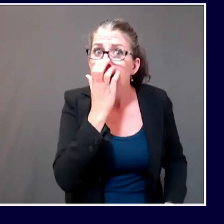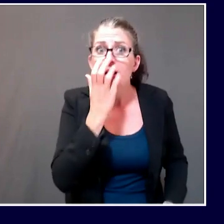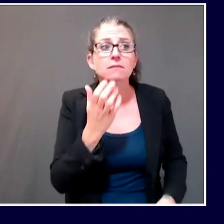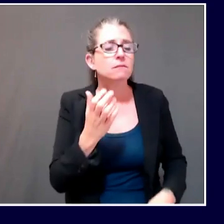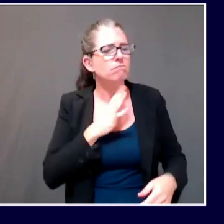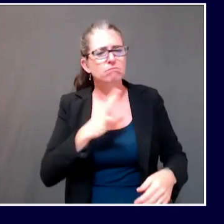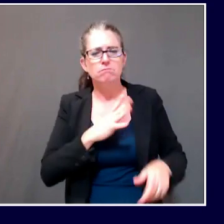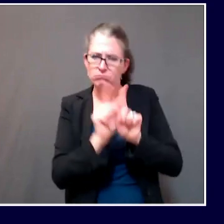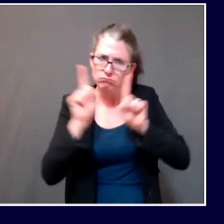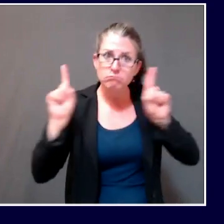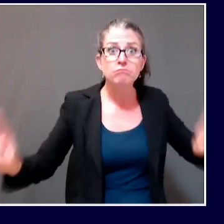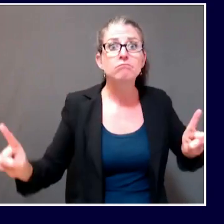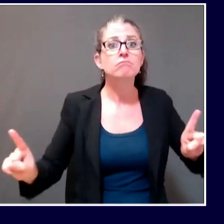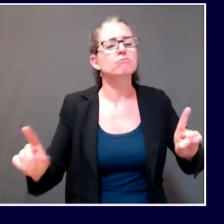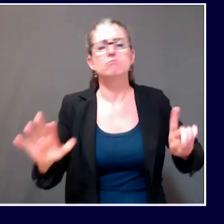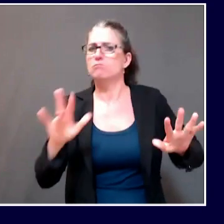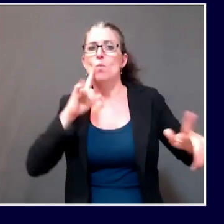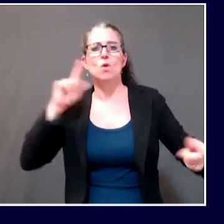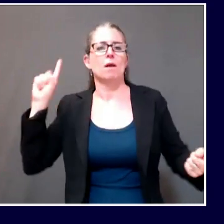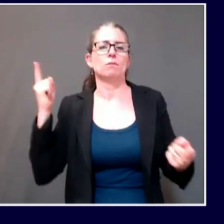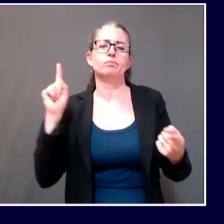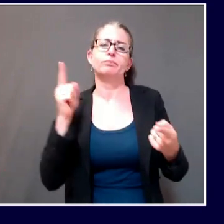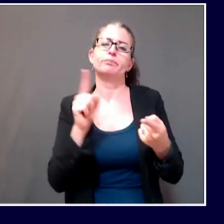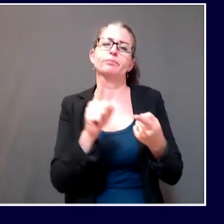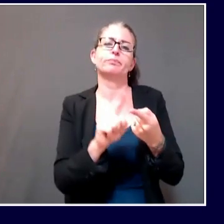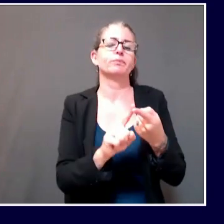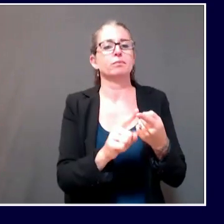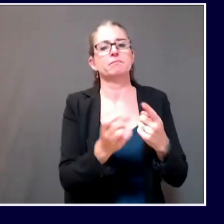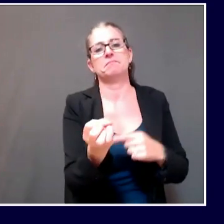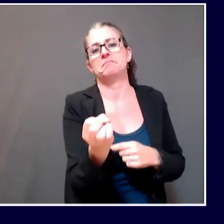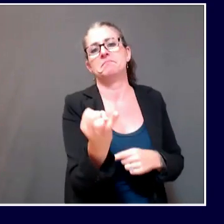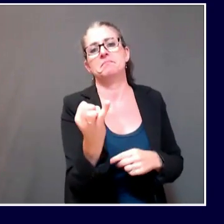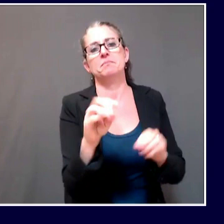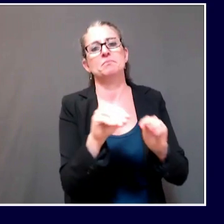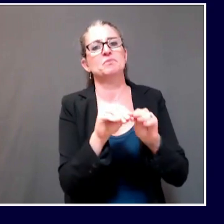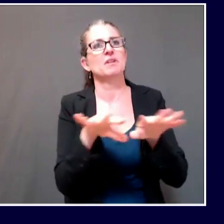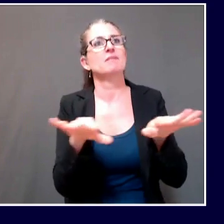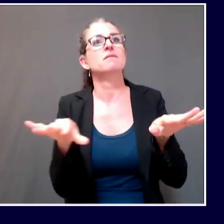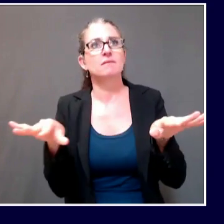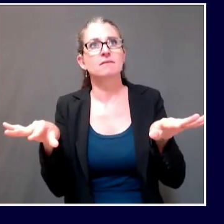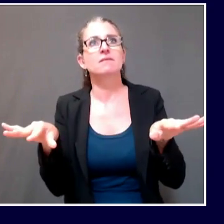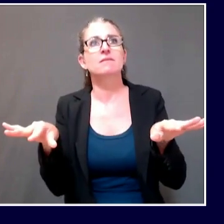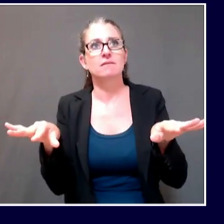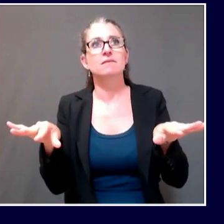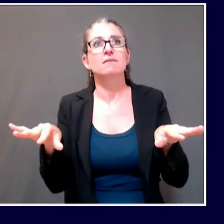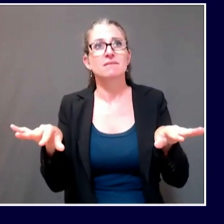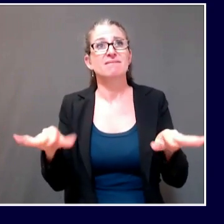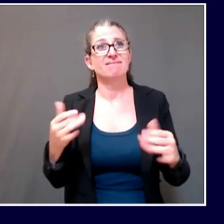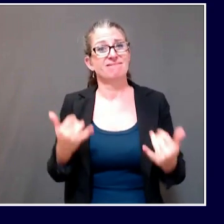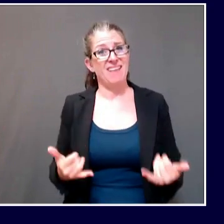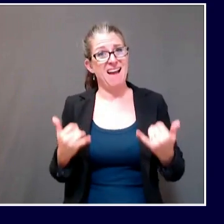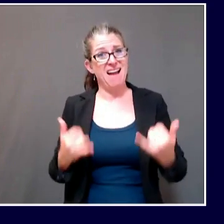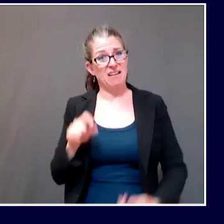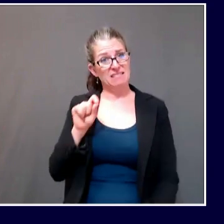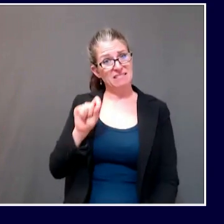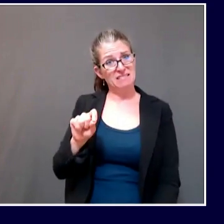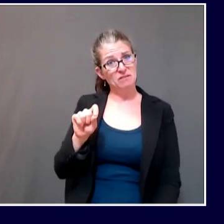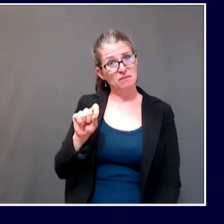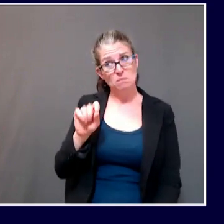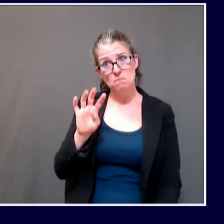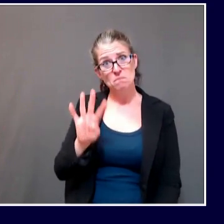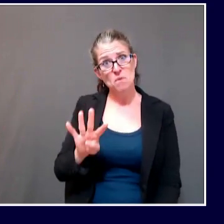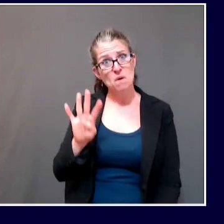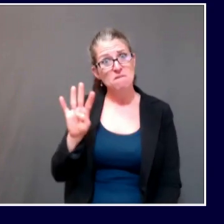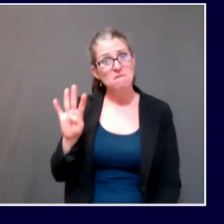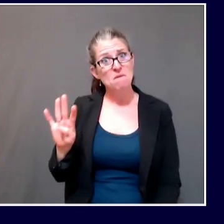Shah's announcement that our one-day positivity rate of being under half a percent is proof positive that small businesses